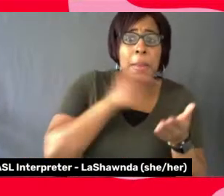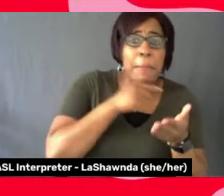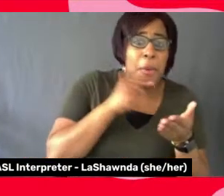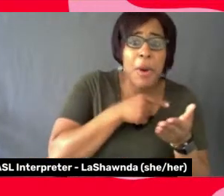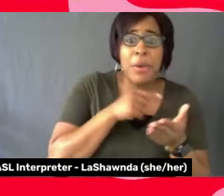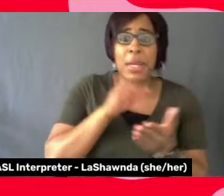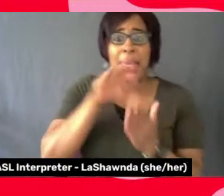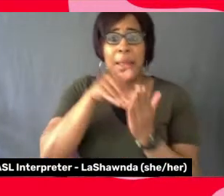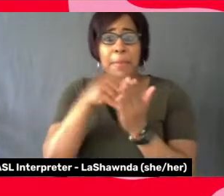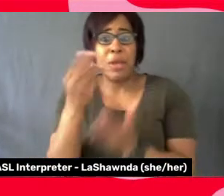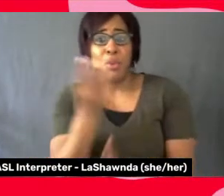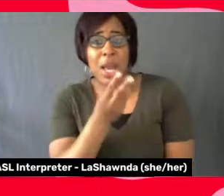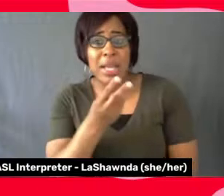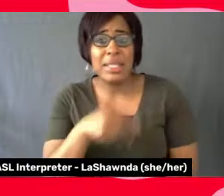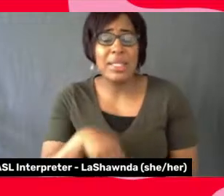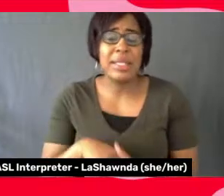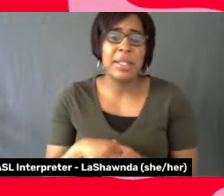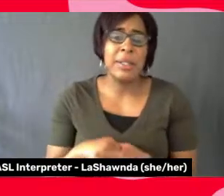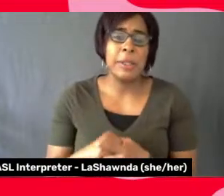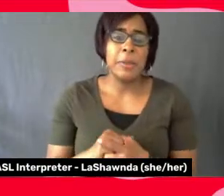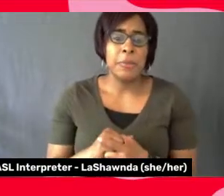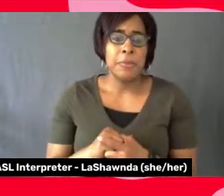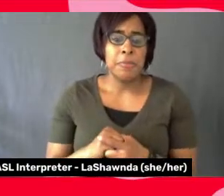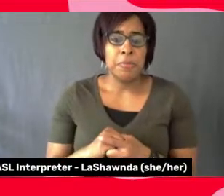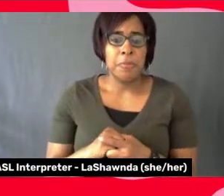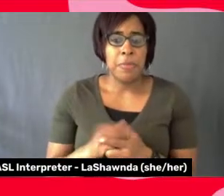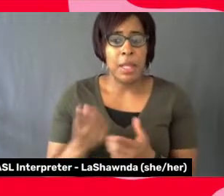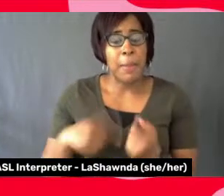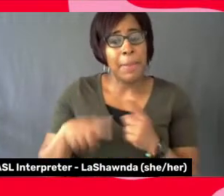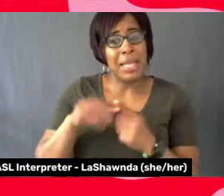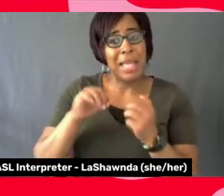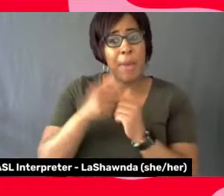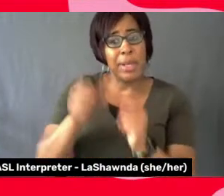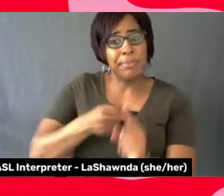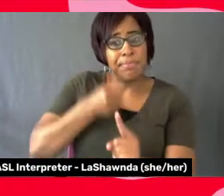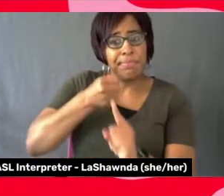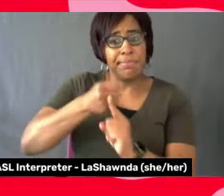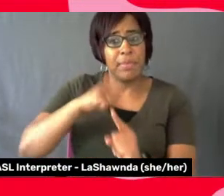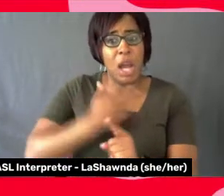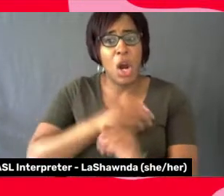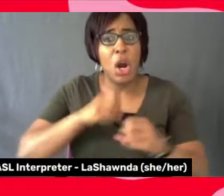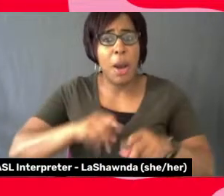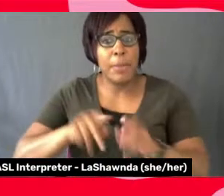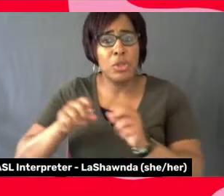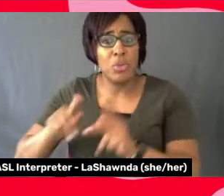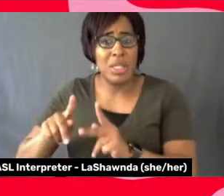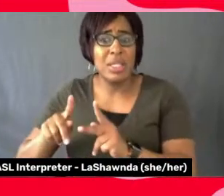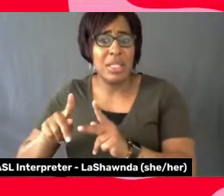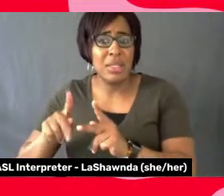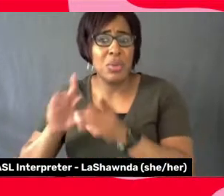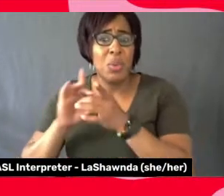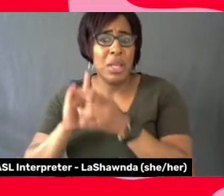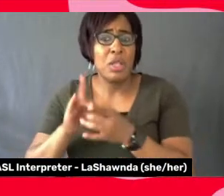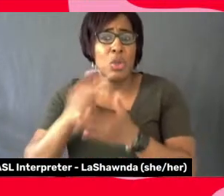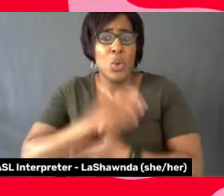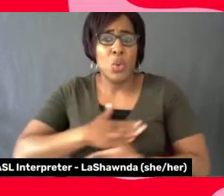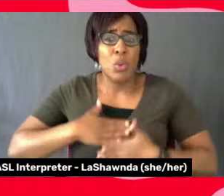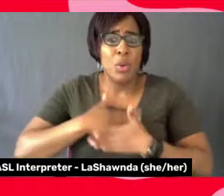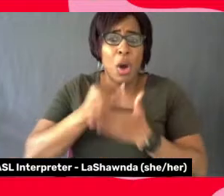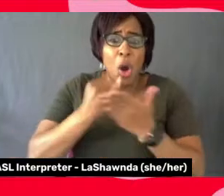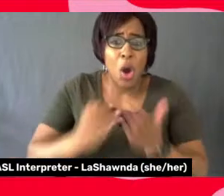and, you know, how that also shapes our opportunities as artists and activists